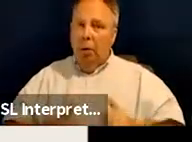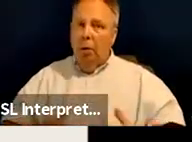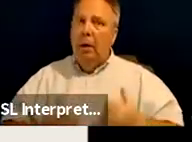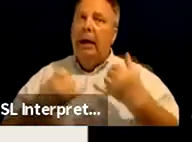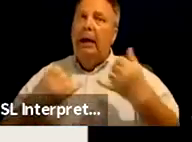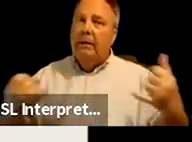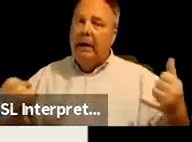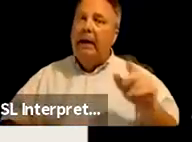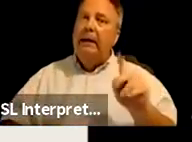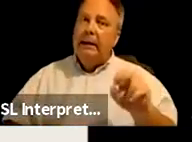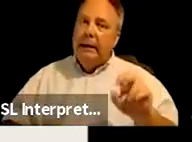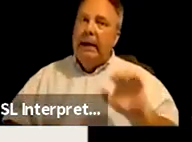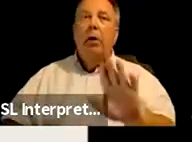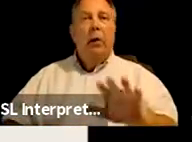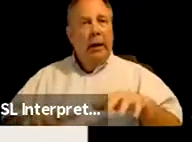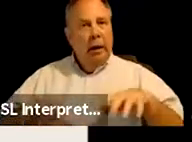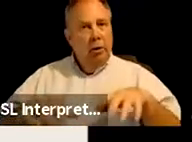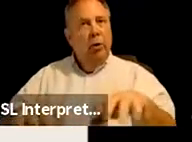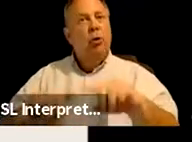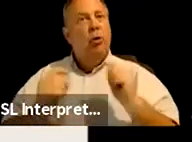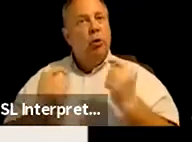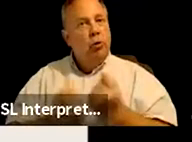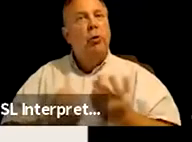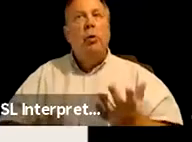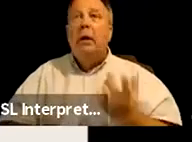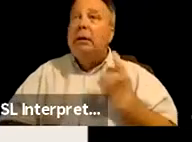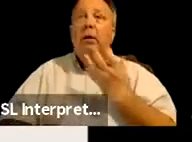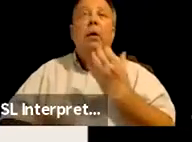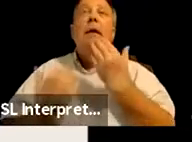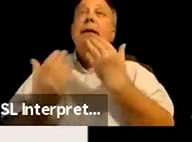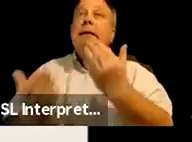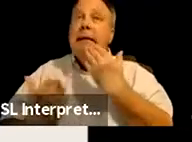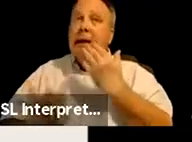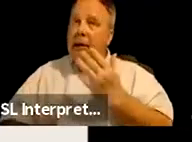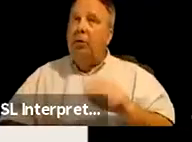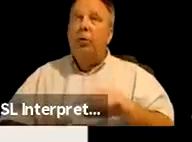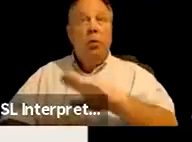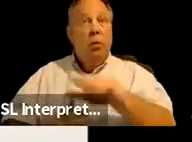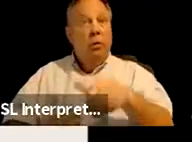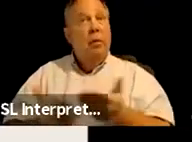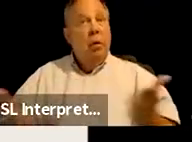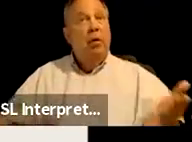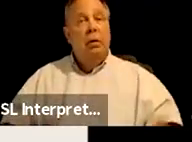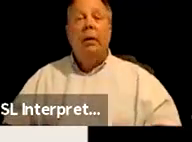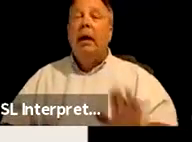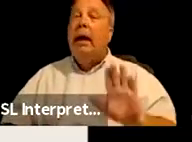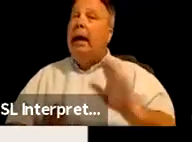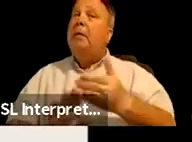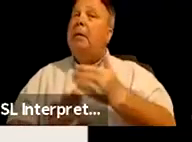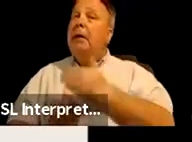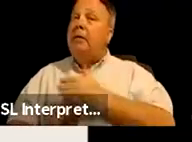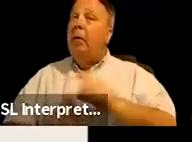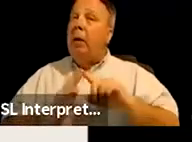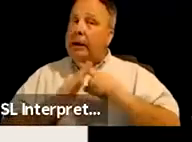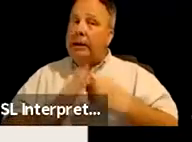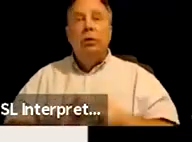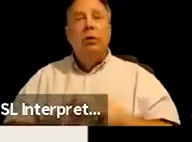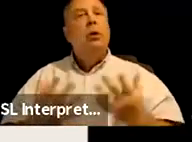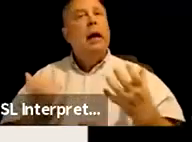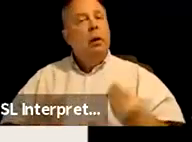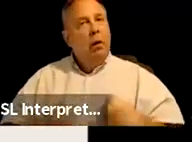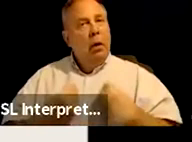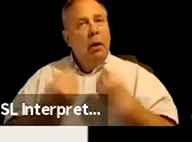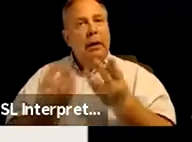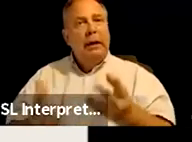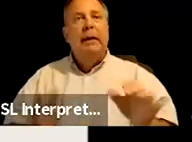Carrie and the whole crew and just want to say thank you to them all. And before I get started, I want to give an